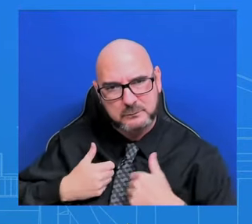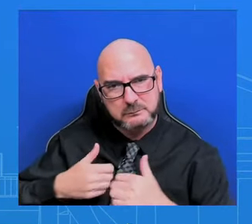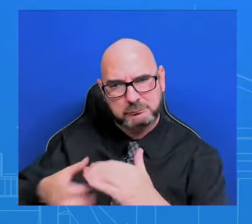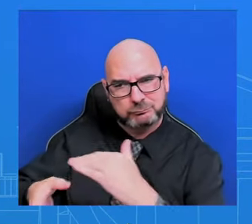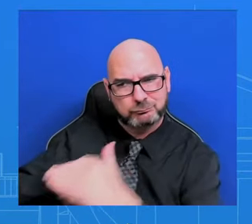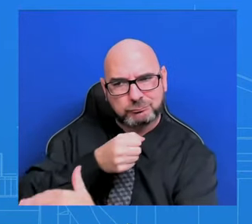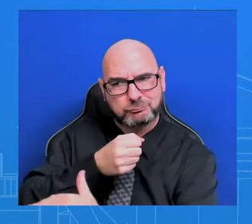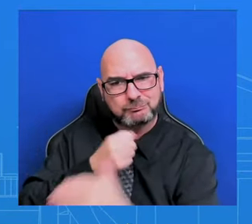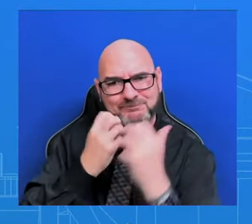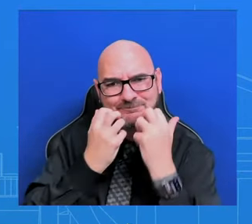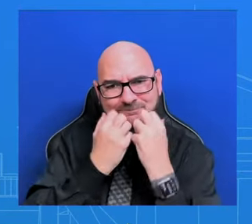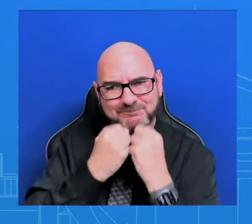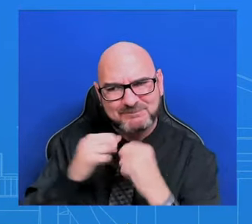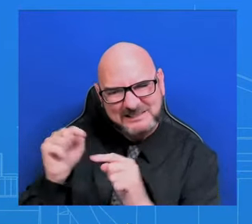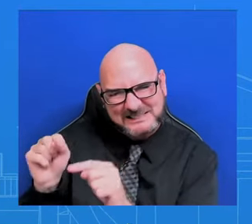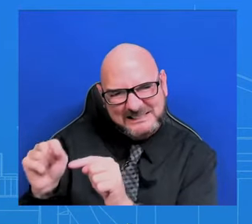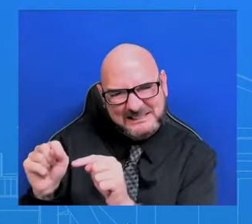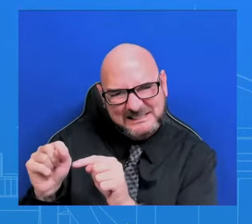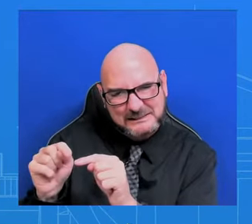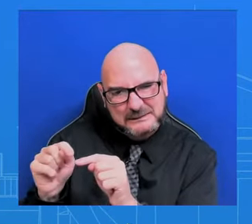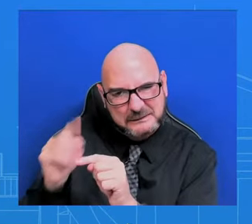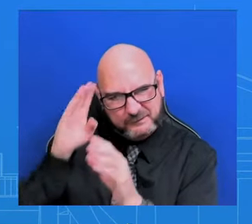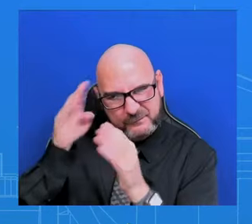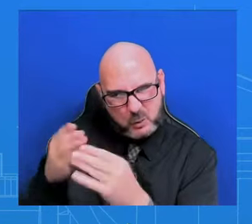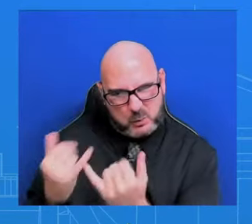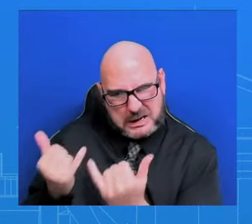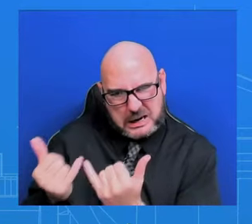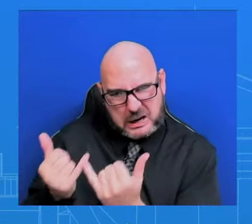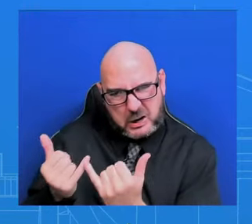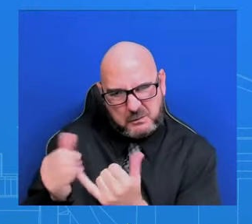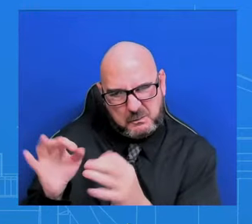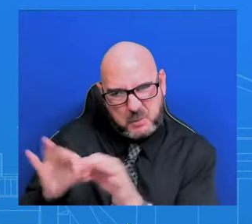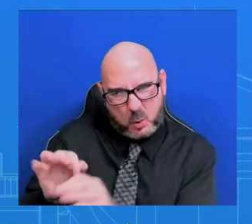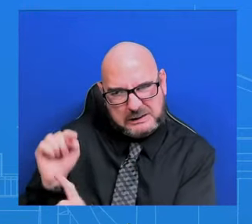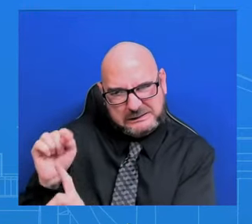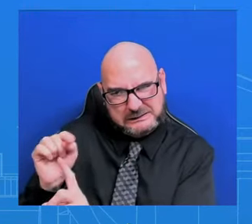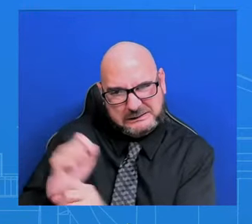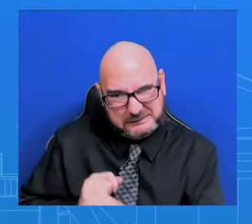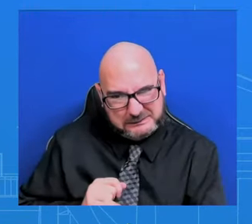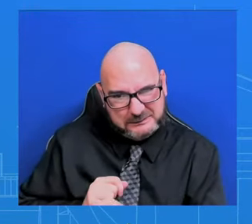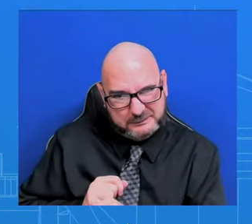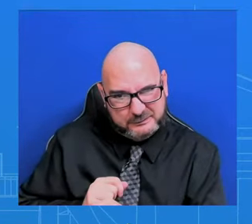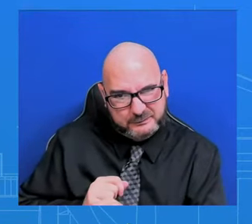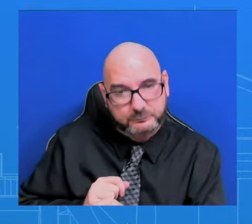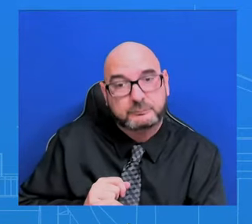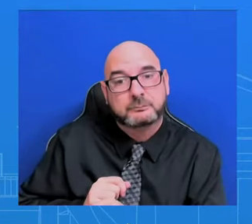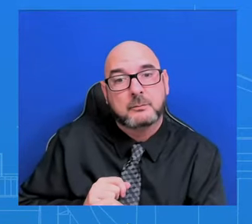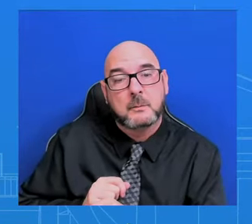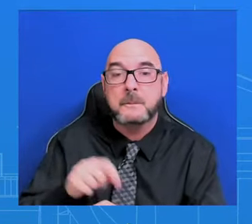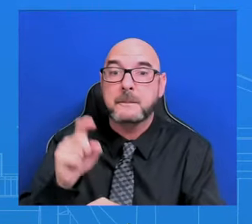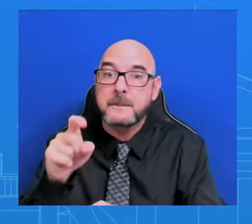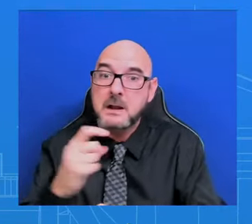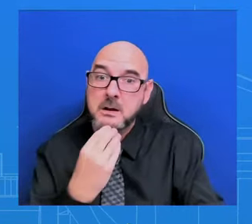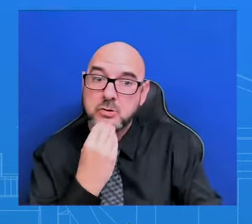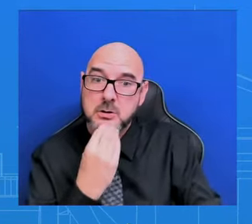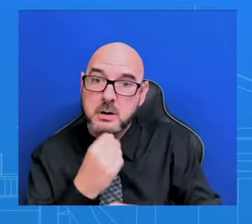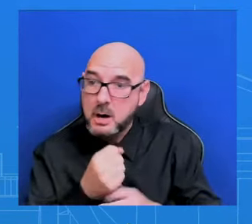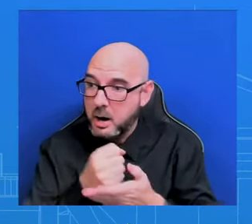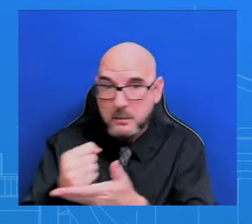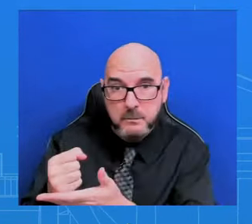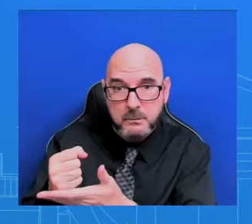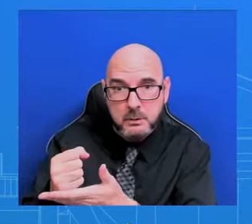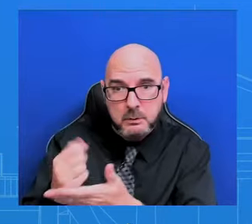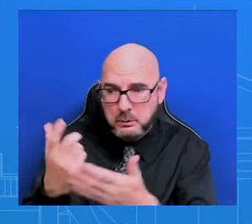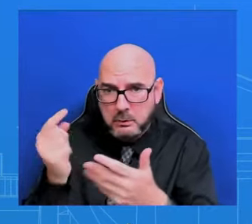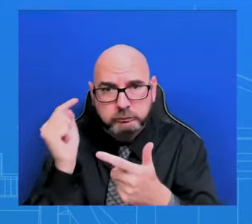still holding. And, of course, increasing the humanitarian assistance. It would depend on how long, right? And so